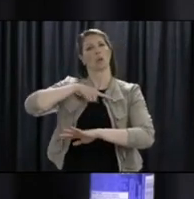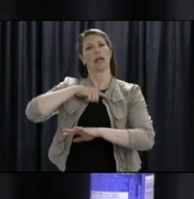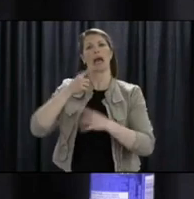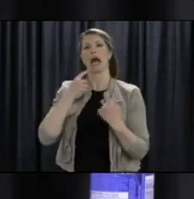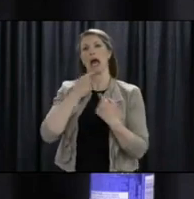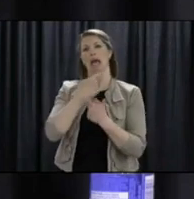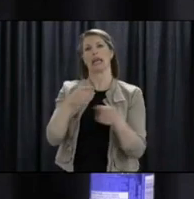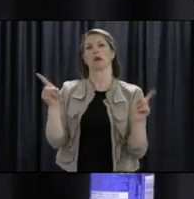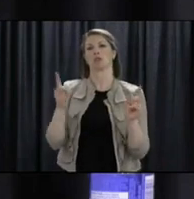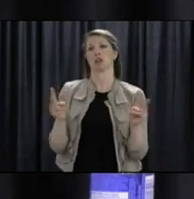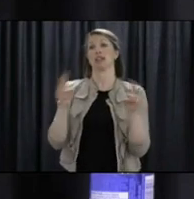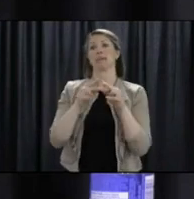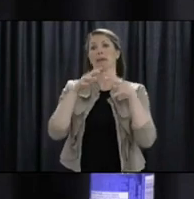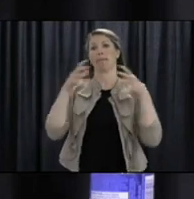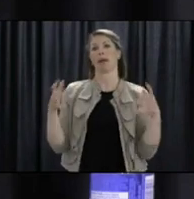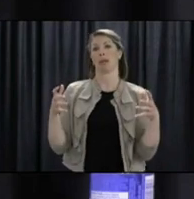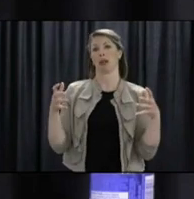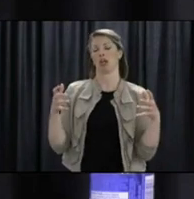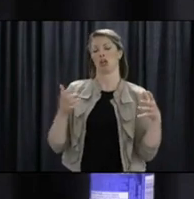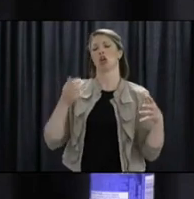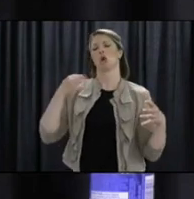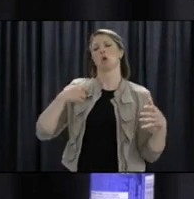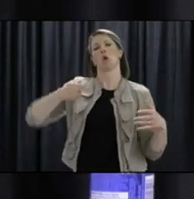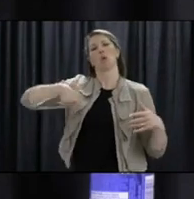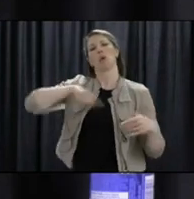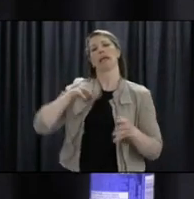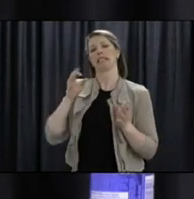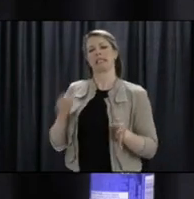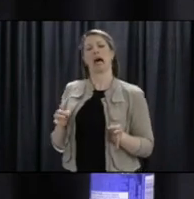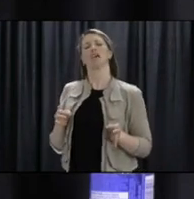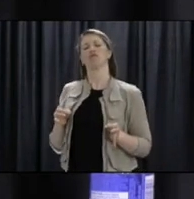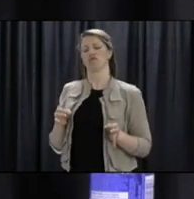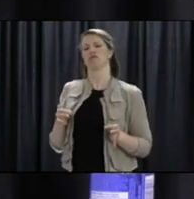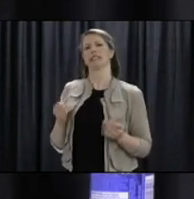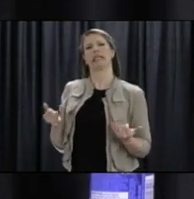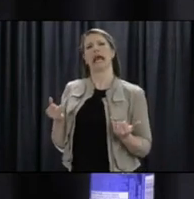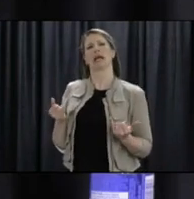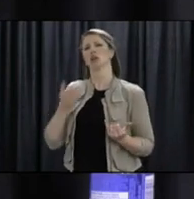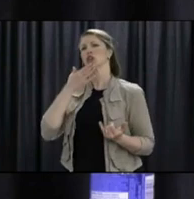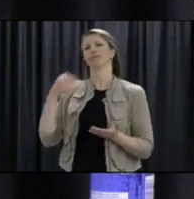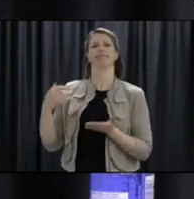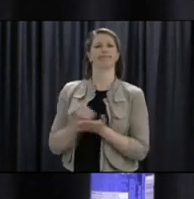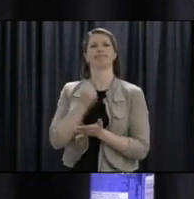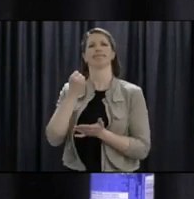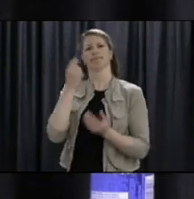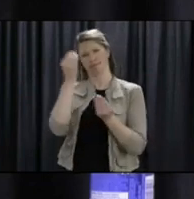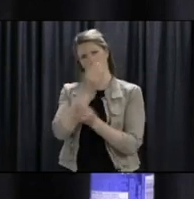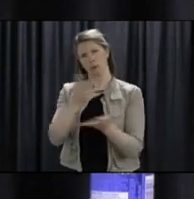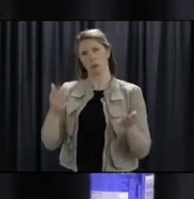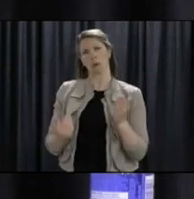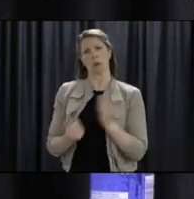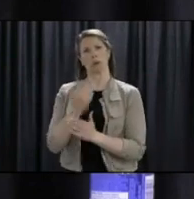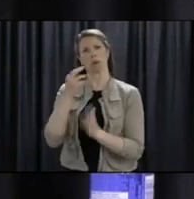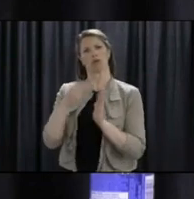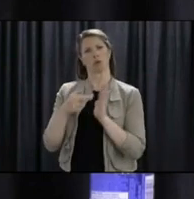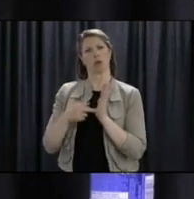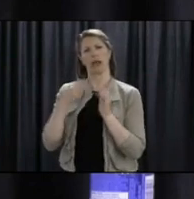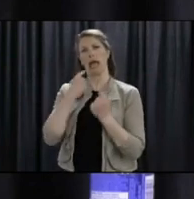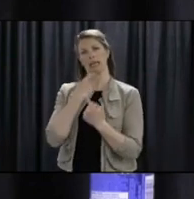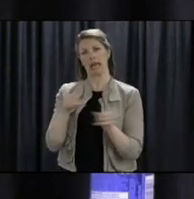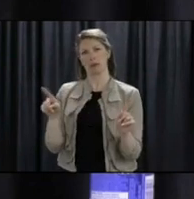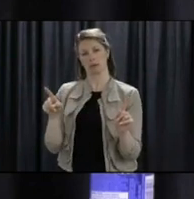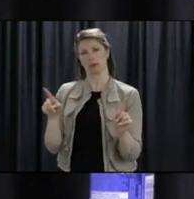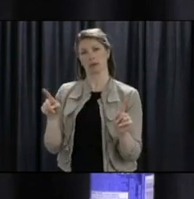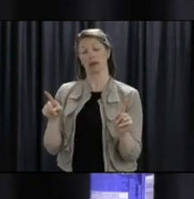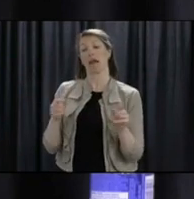certainly be looking at how things are going as we move through level three. And we'll make some decisions throughout level